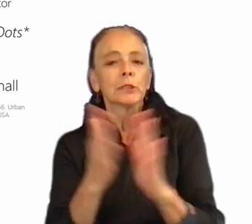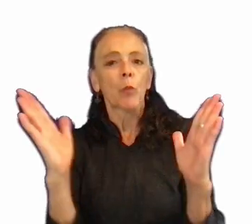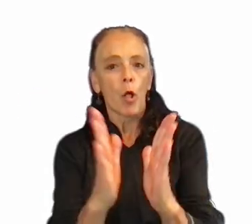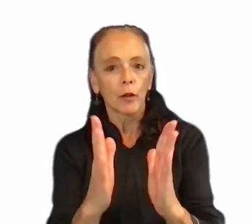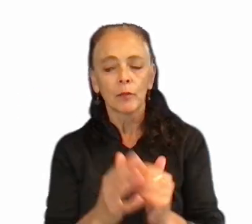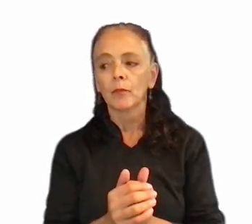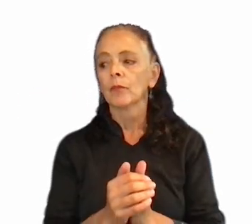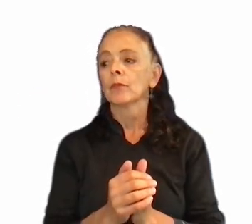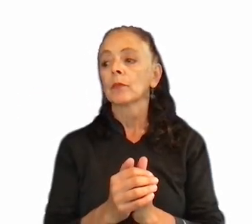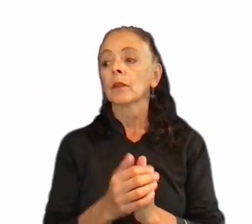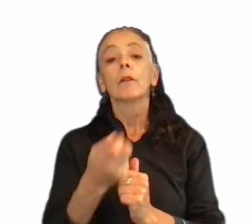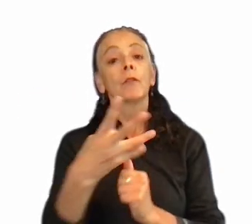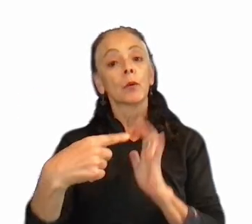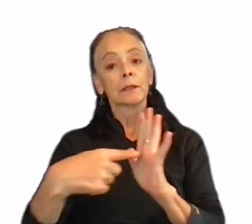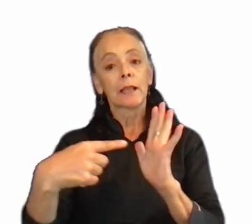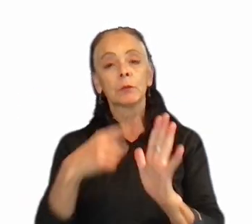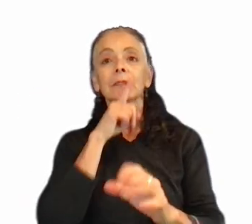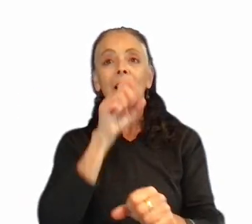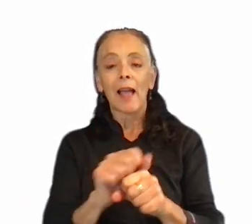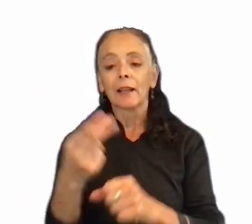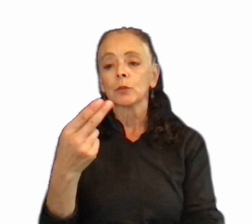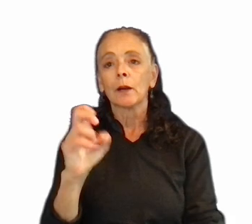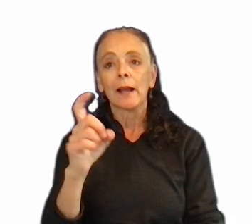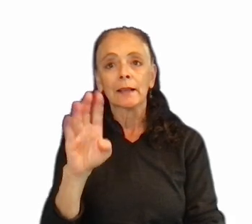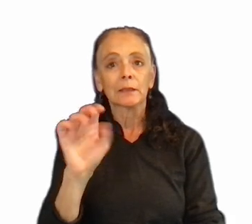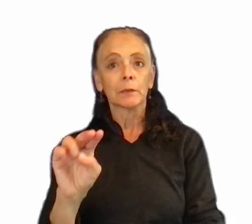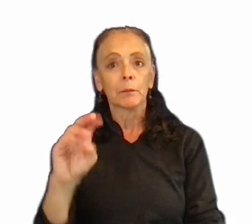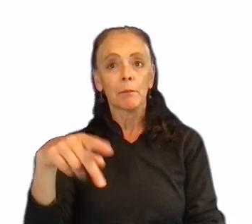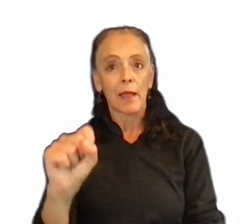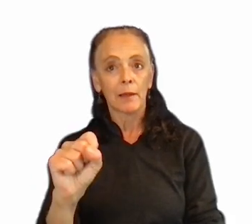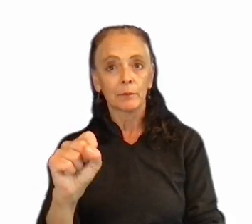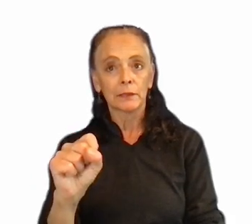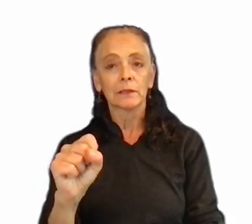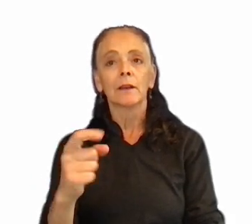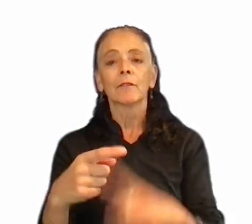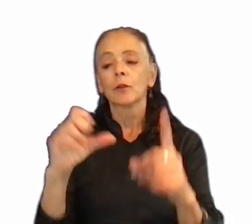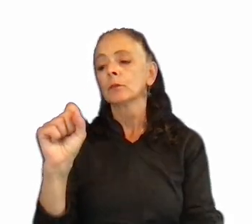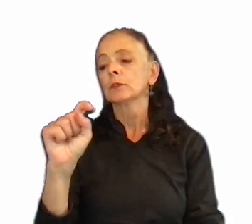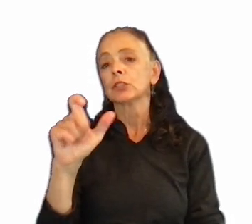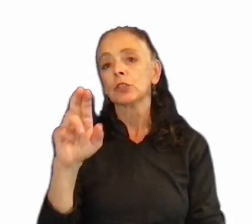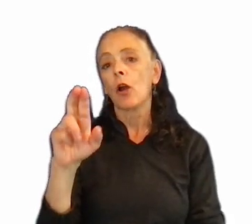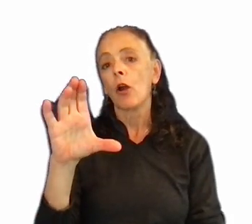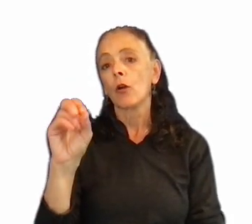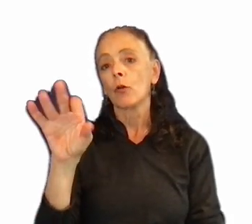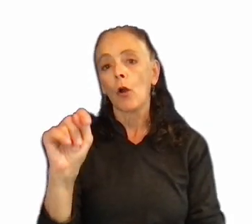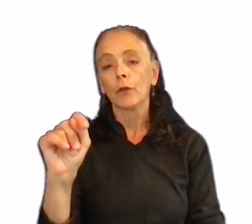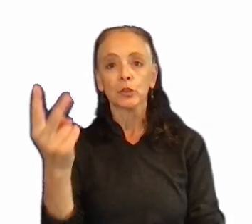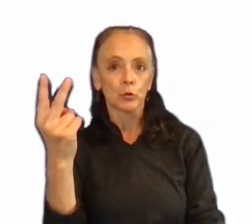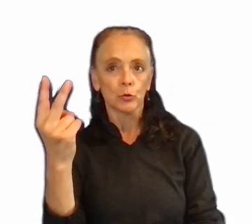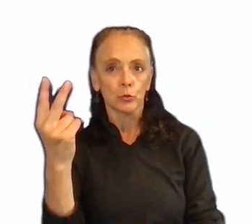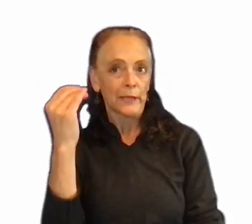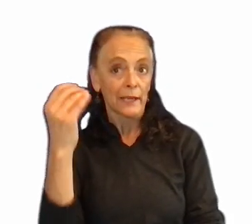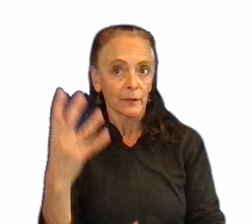So here are a few examples of actual hexpin maps produced with data from StarCraft II. In its simplest form,